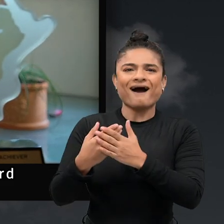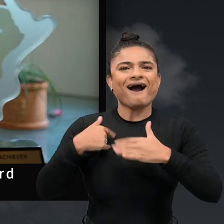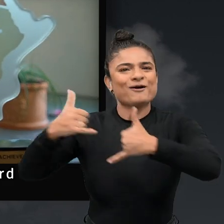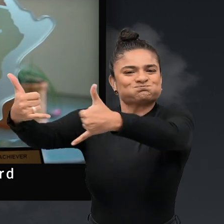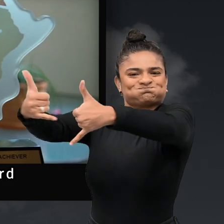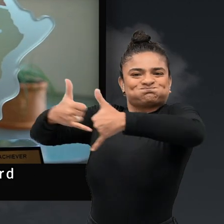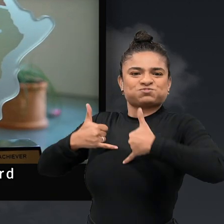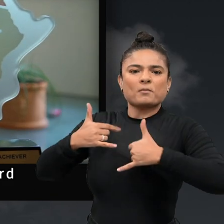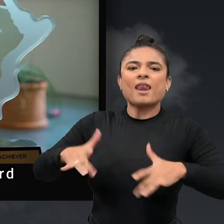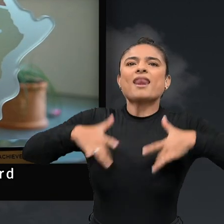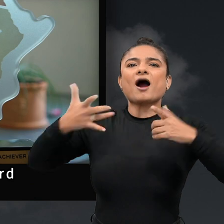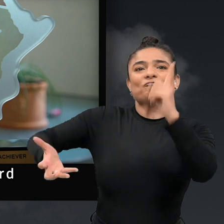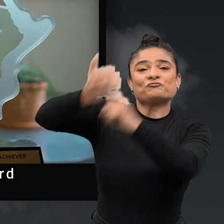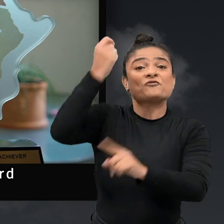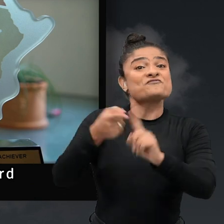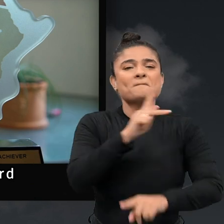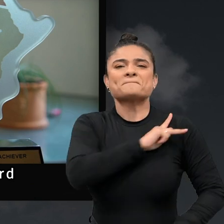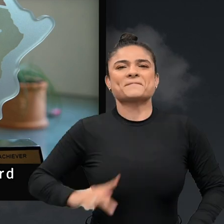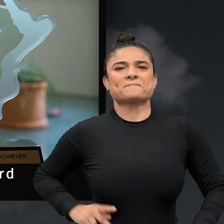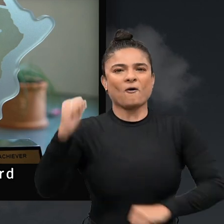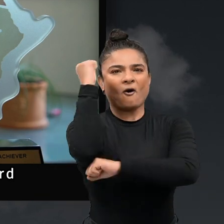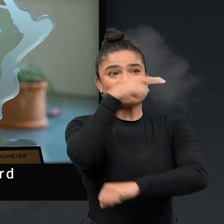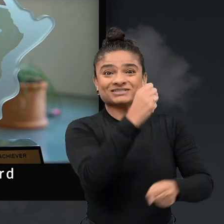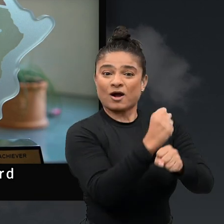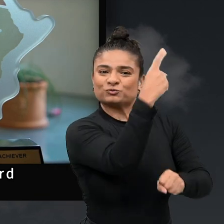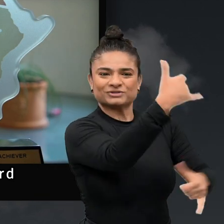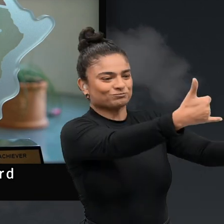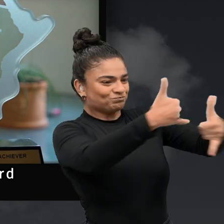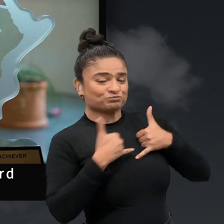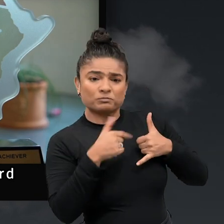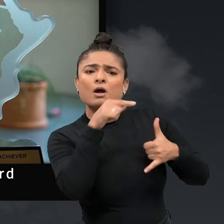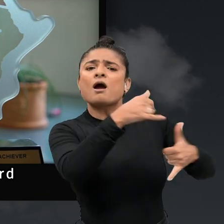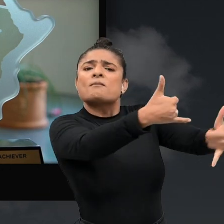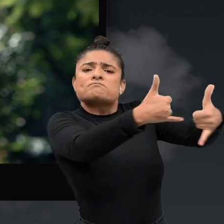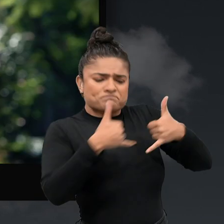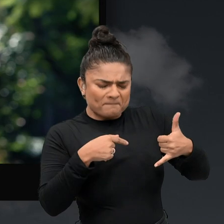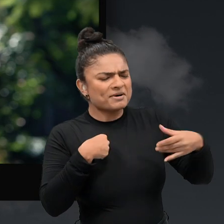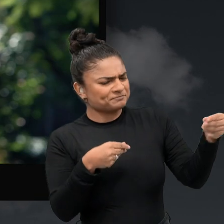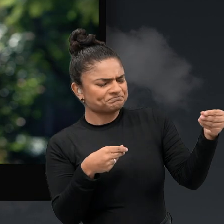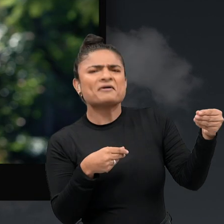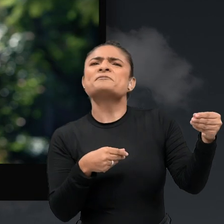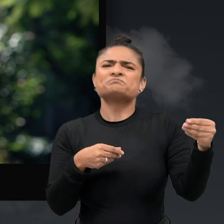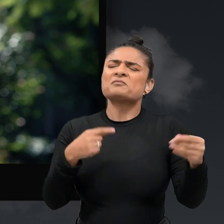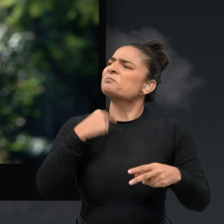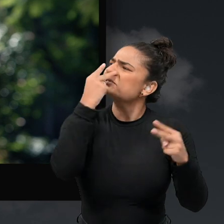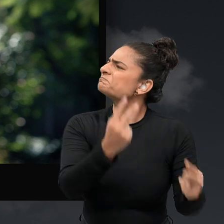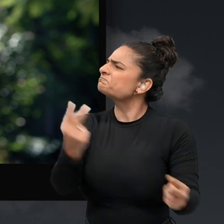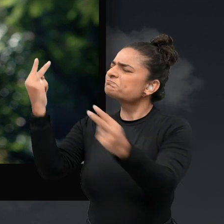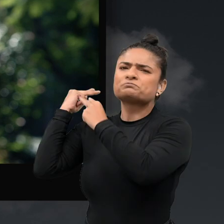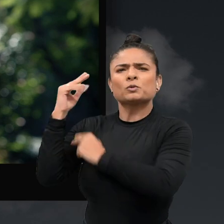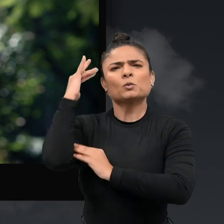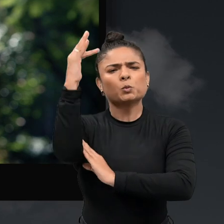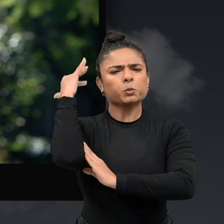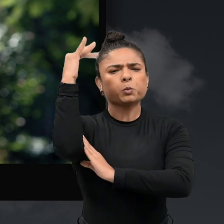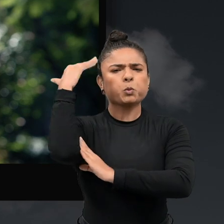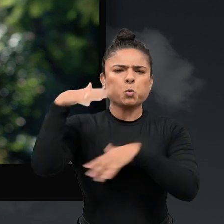I received a Lifetime Achievement Award from the Ghaating, the Premier of the Ghaating. They offered it to me and then I look back and I thought